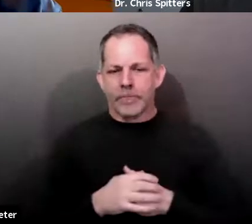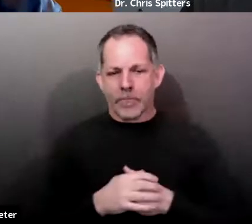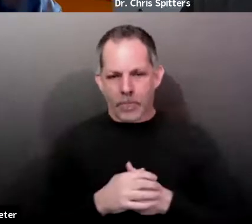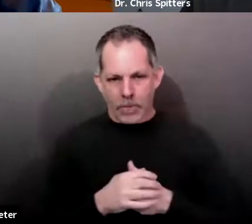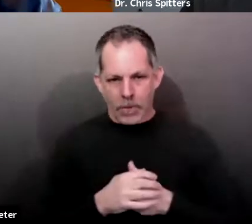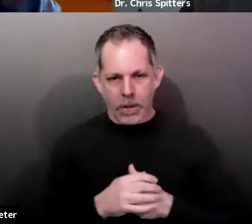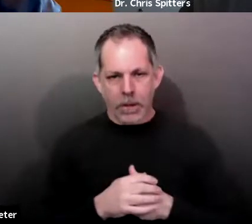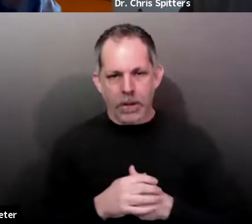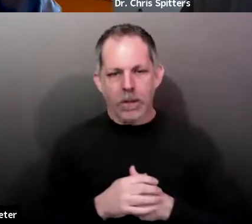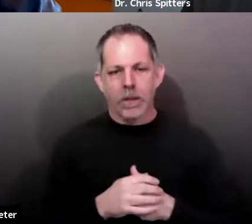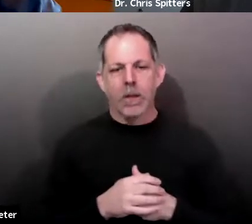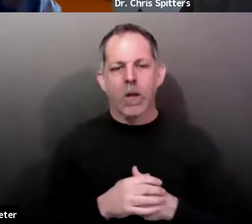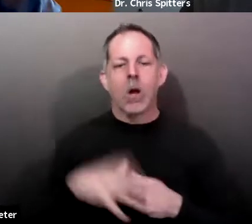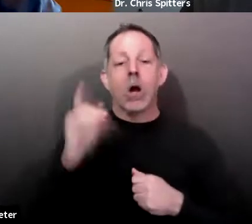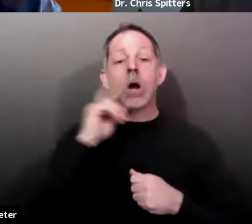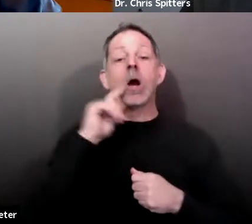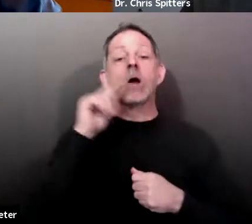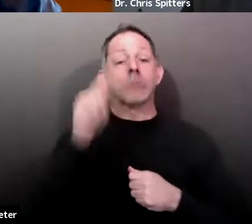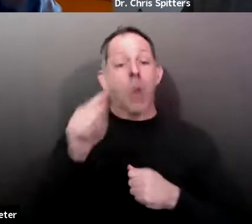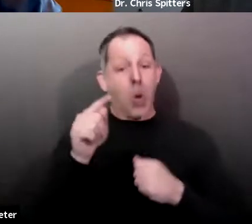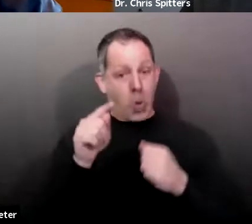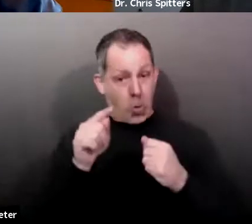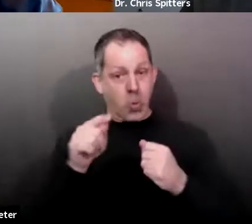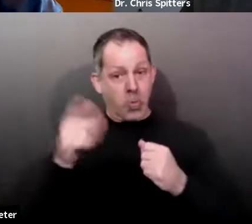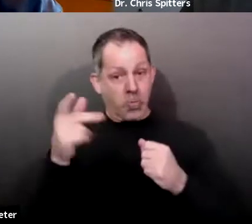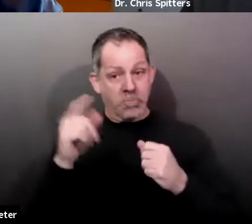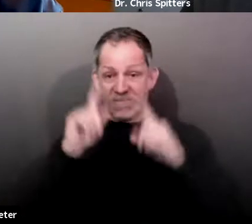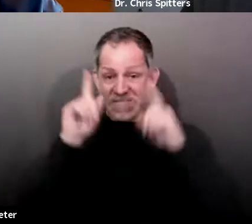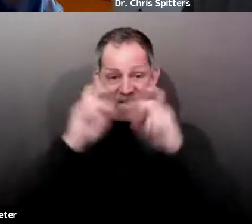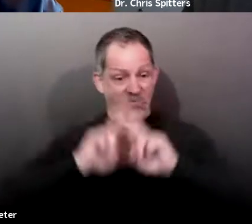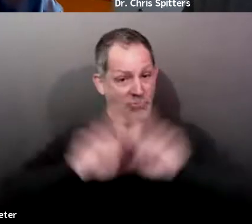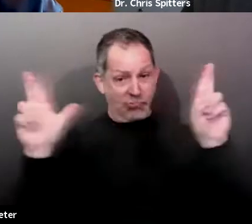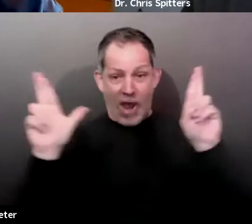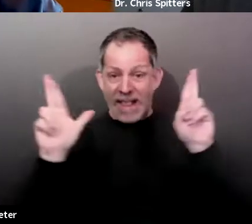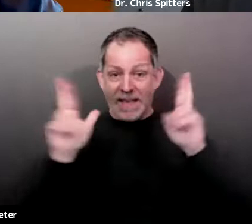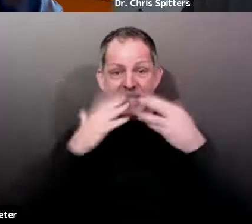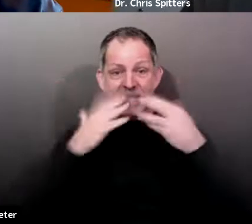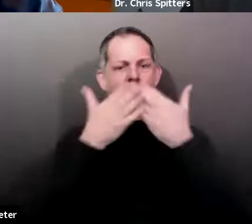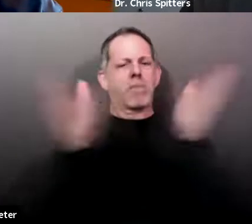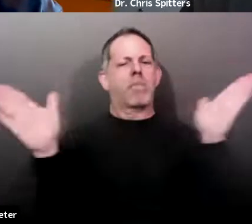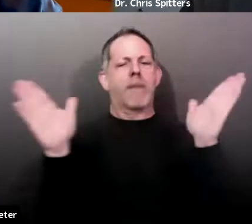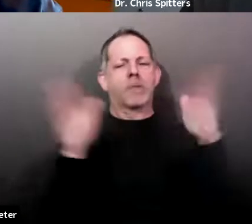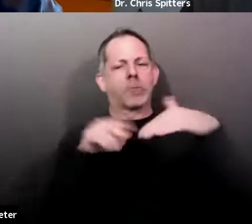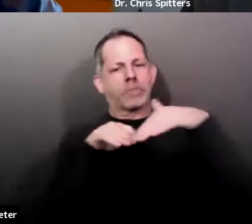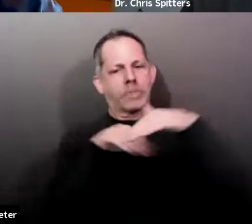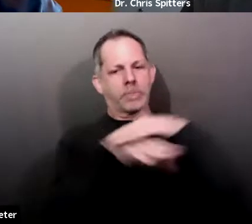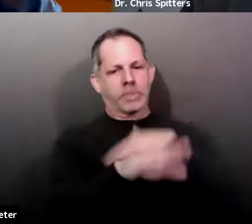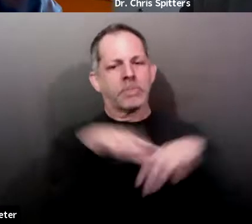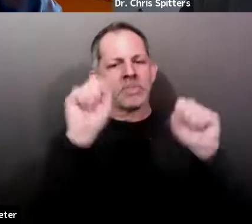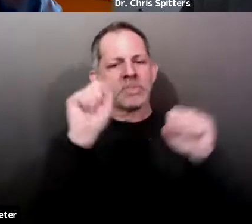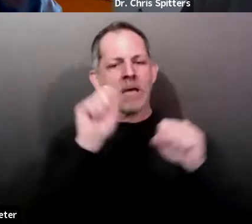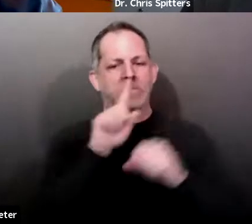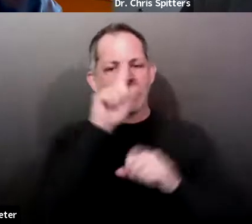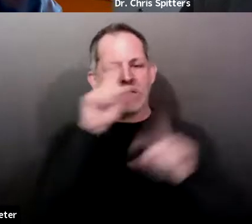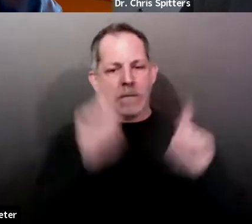health district settings to provide a safety net for those who can't access testing through the traditional healthcare system. Also as a surveillance